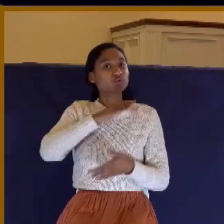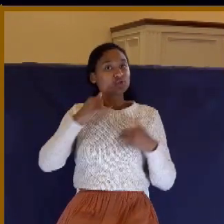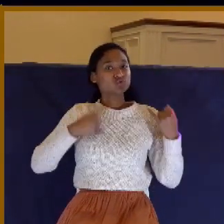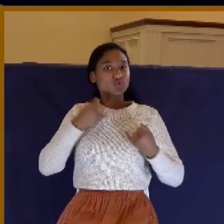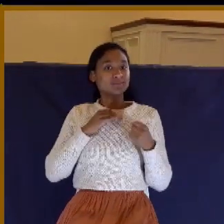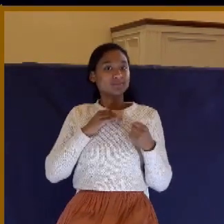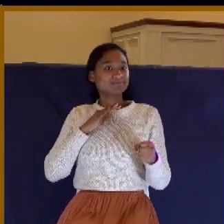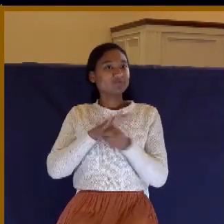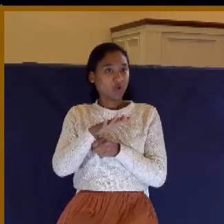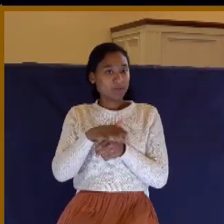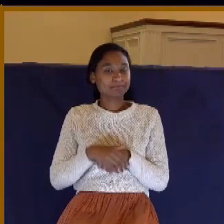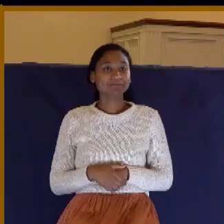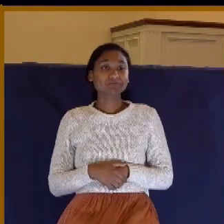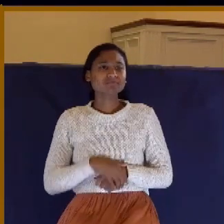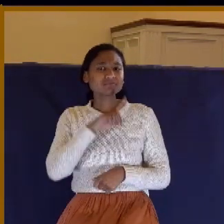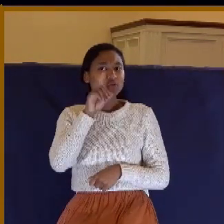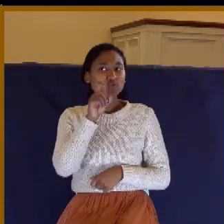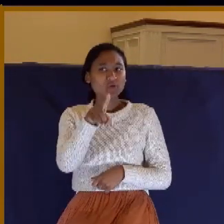And so really the question is,